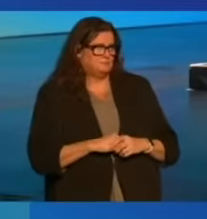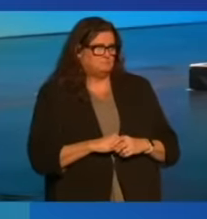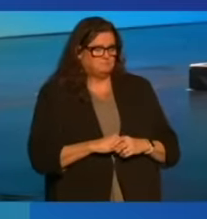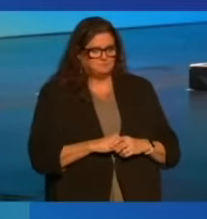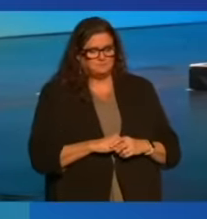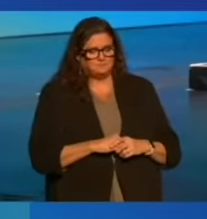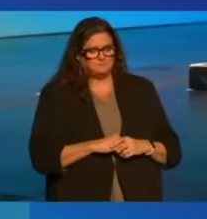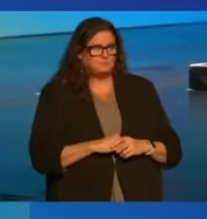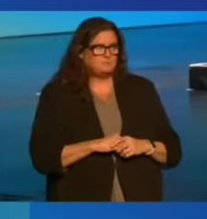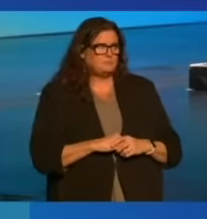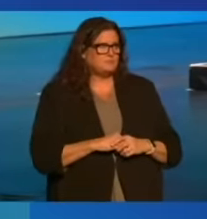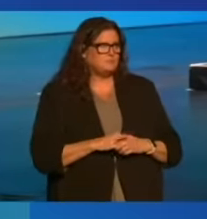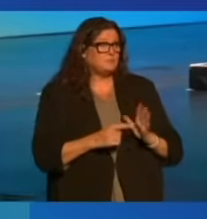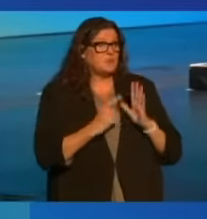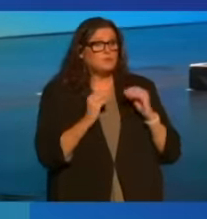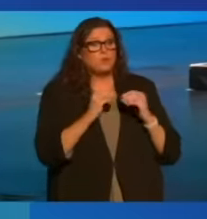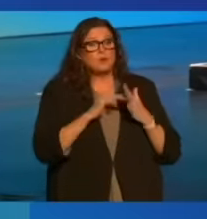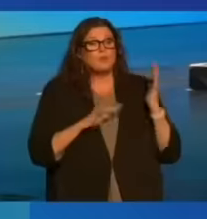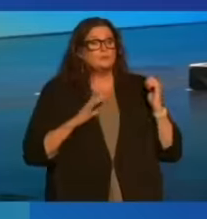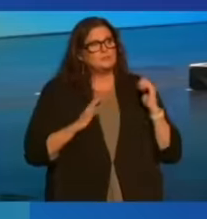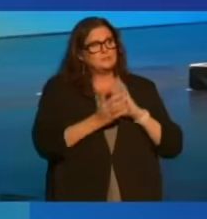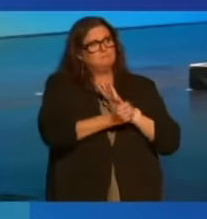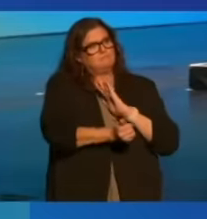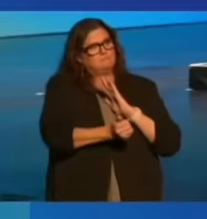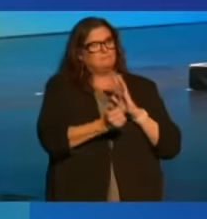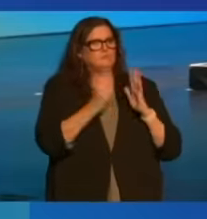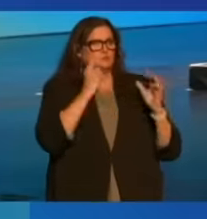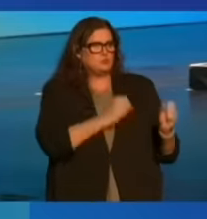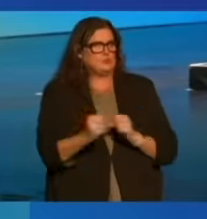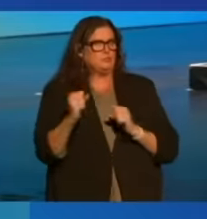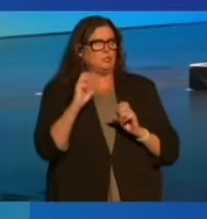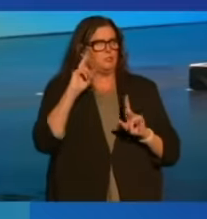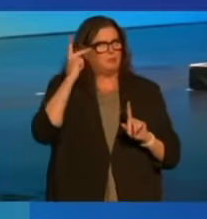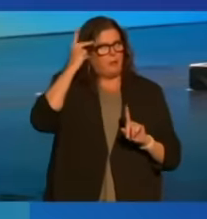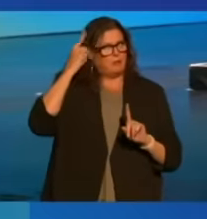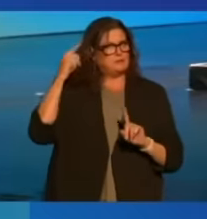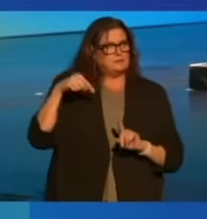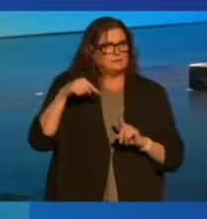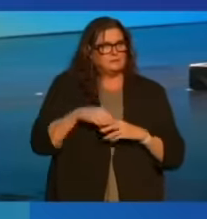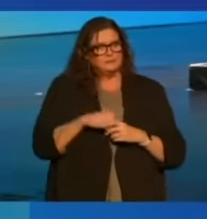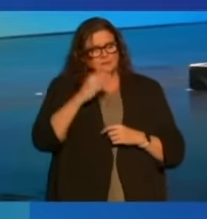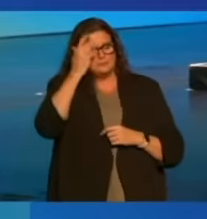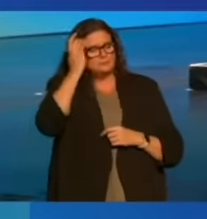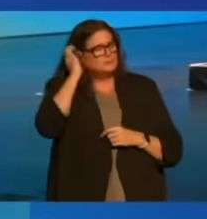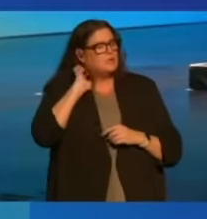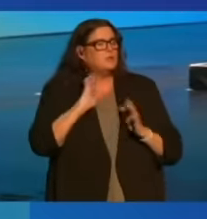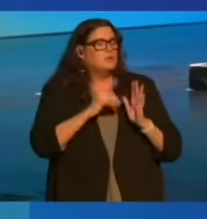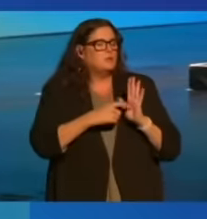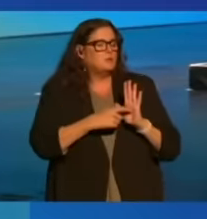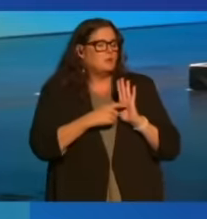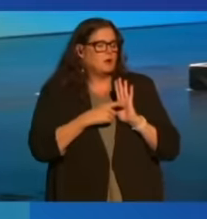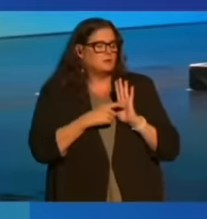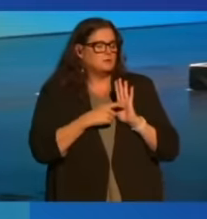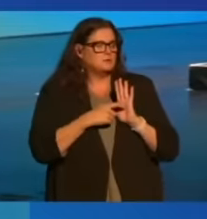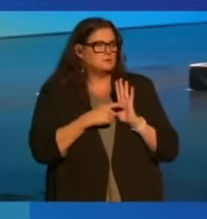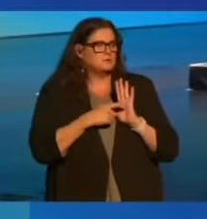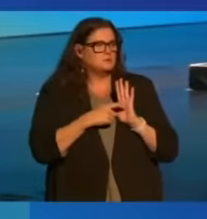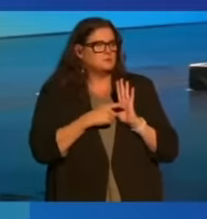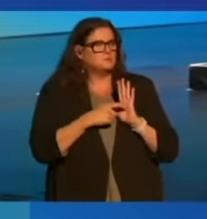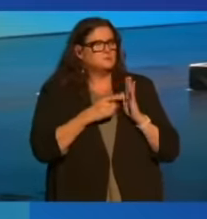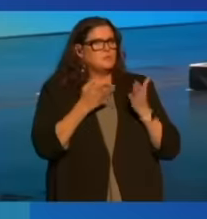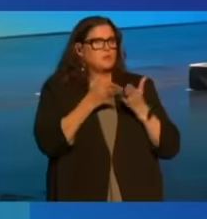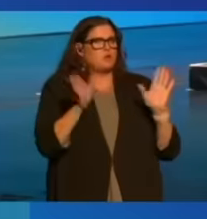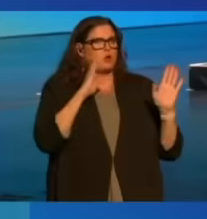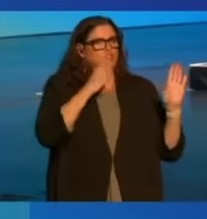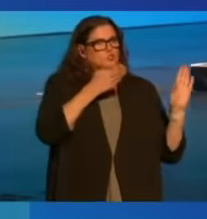It will require more than just savvy, strategic politics. It will require a